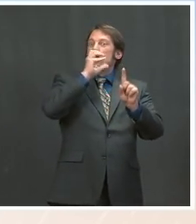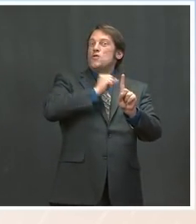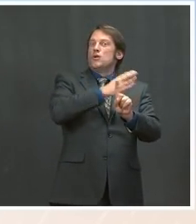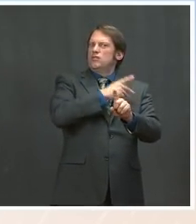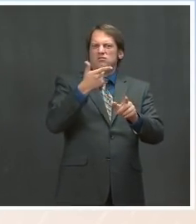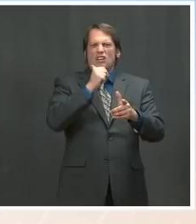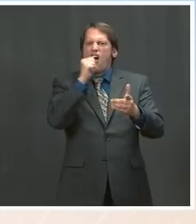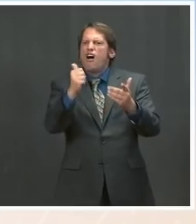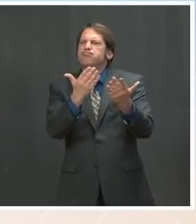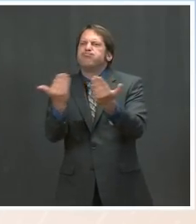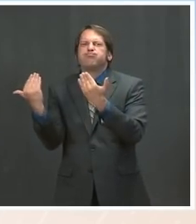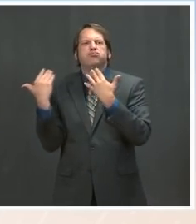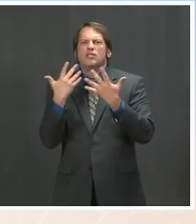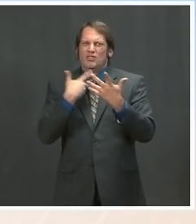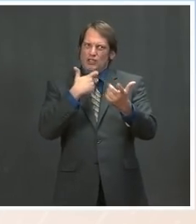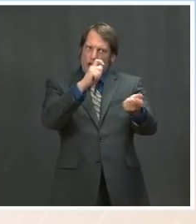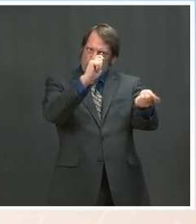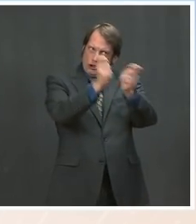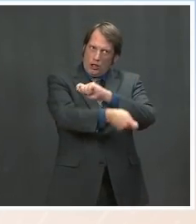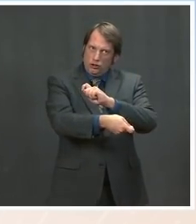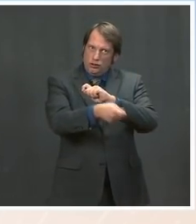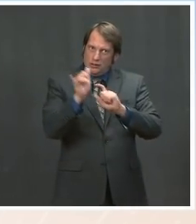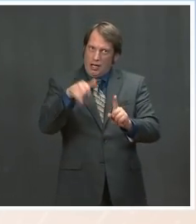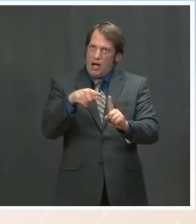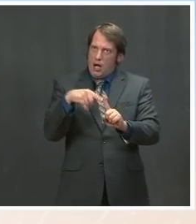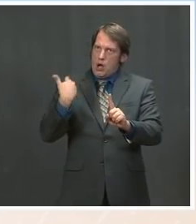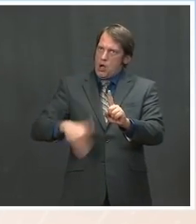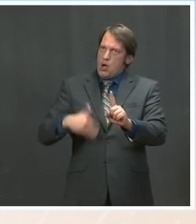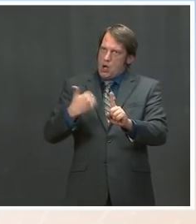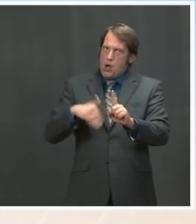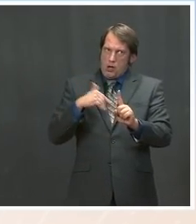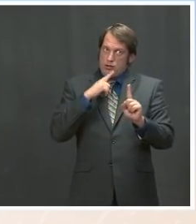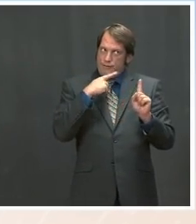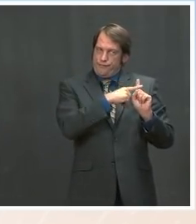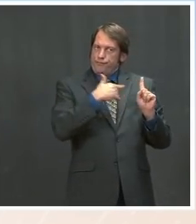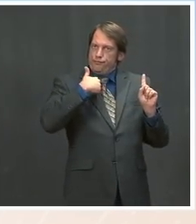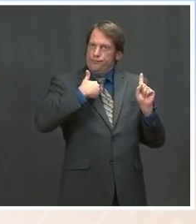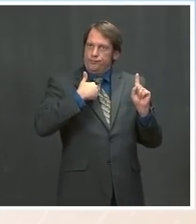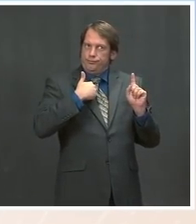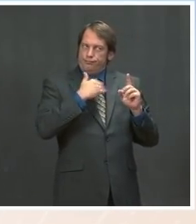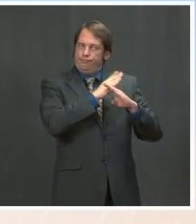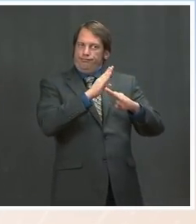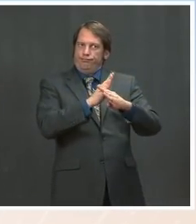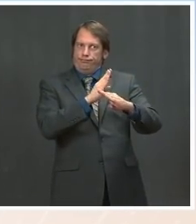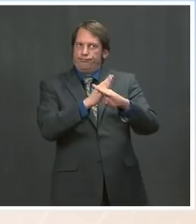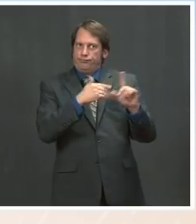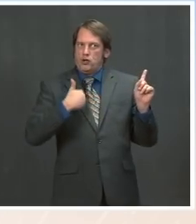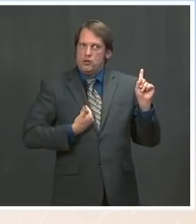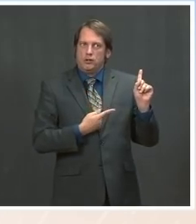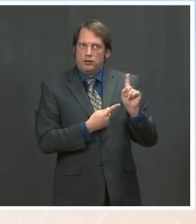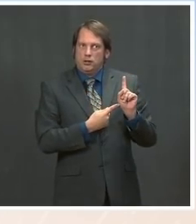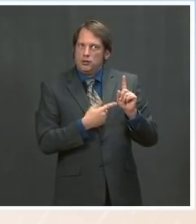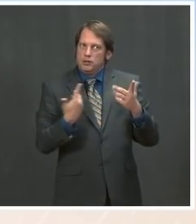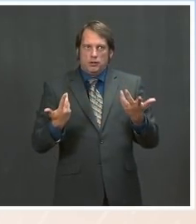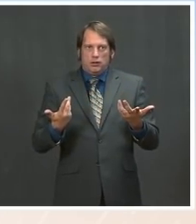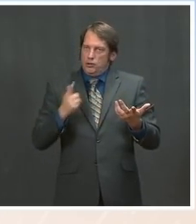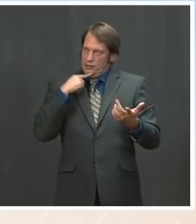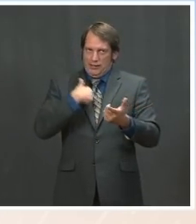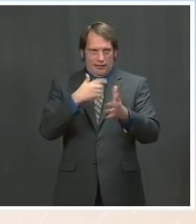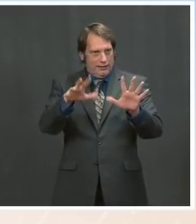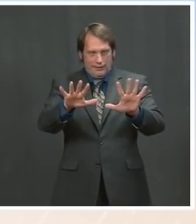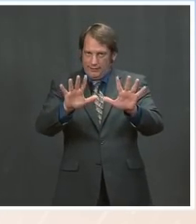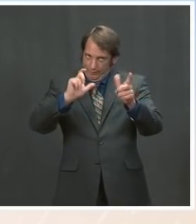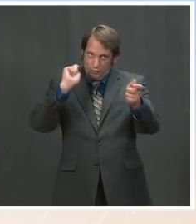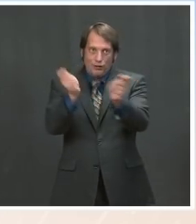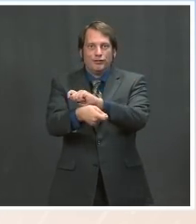That was the biggest factor preventing refugees from coming in during the last administration. The So are you saying this had nothing to do with